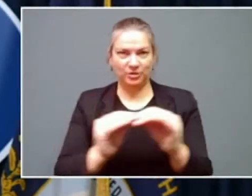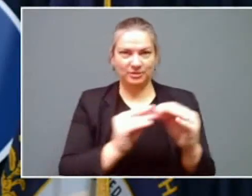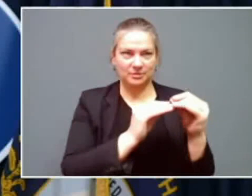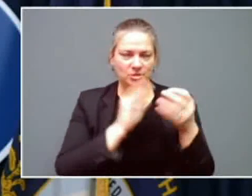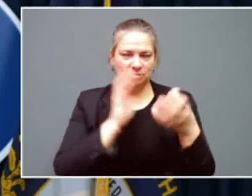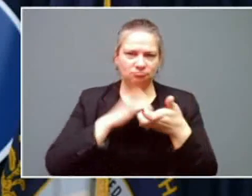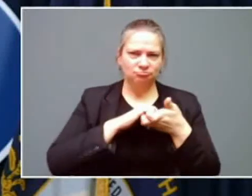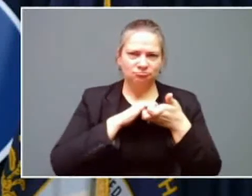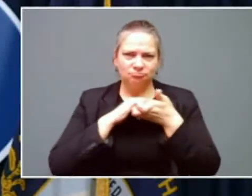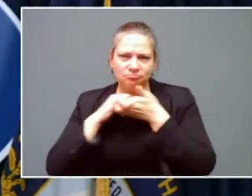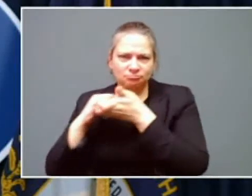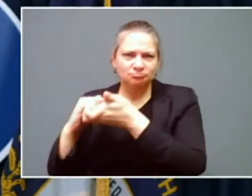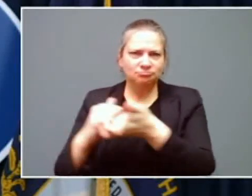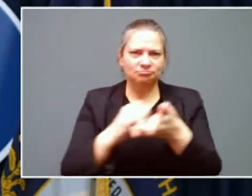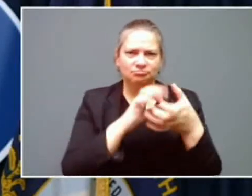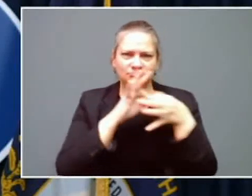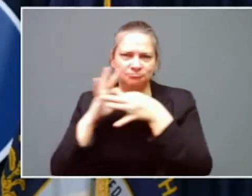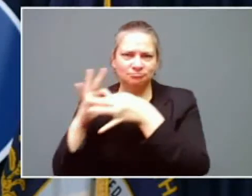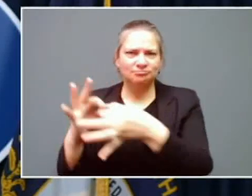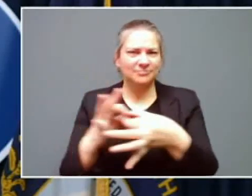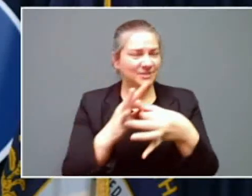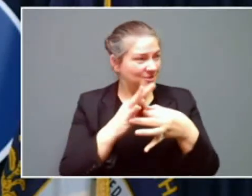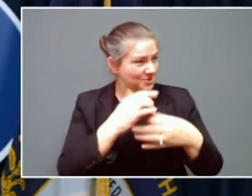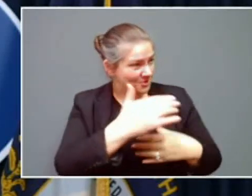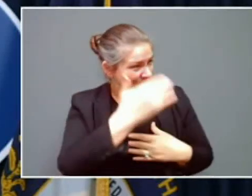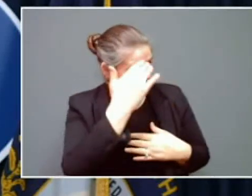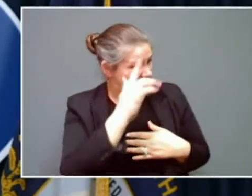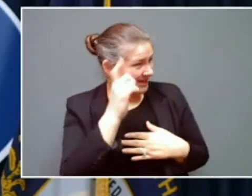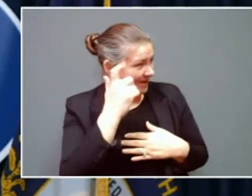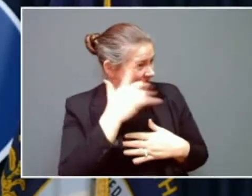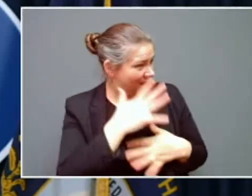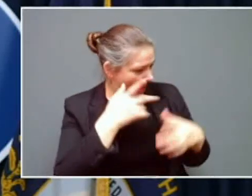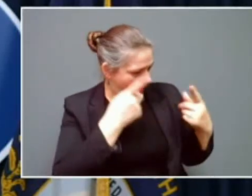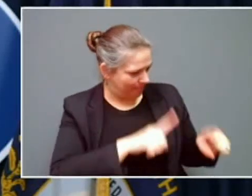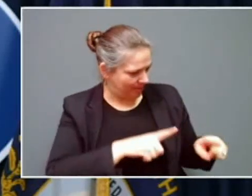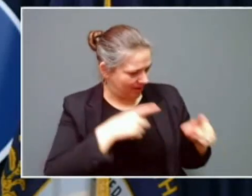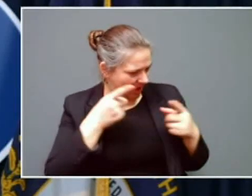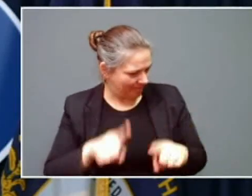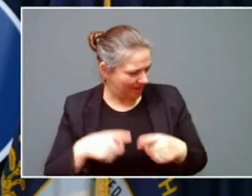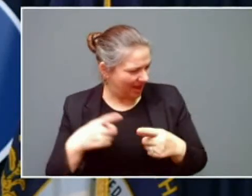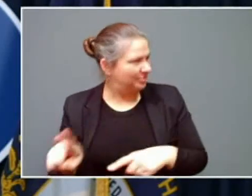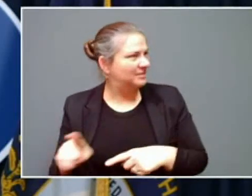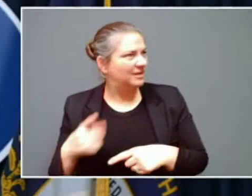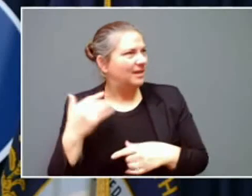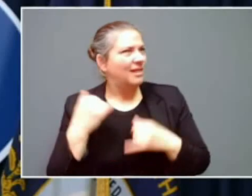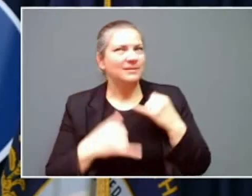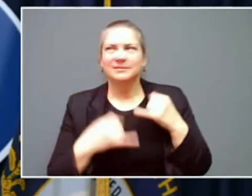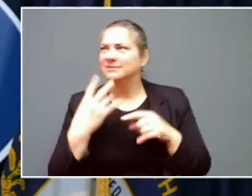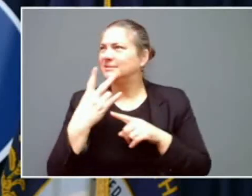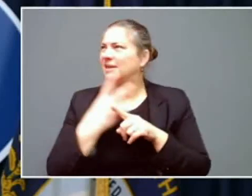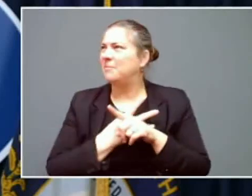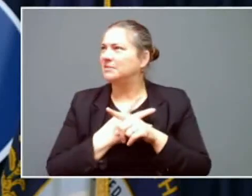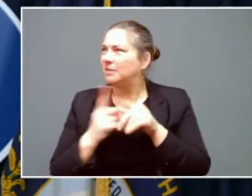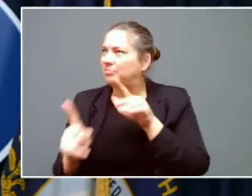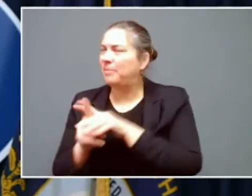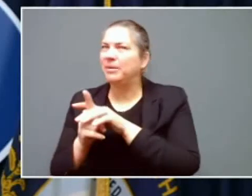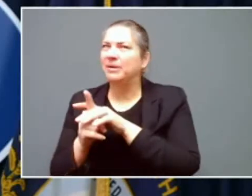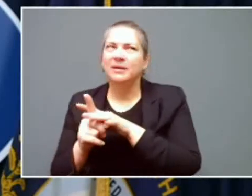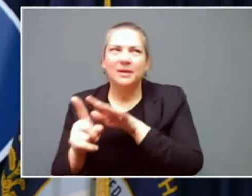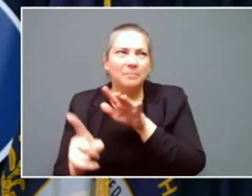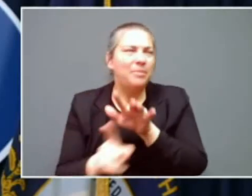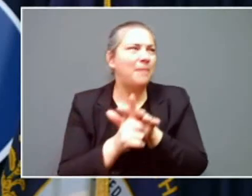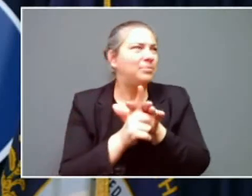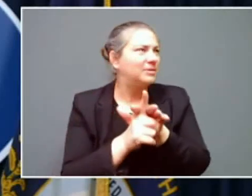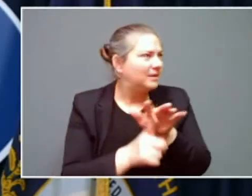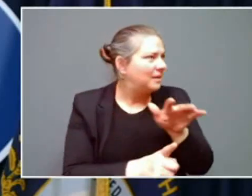of these events, Governor, that we've had in the last several months and longer, that's the word that defines it, and it's teamwork,